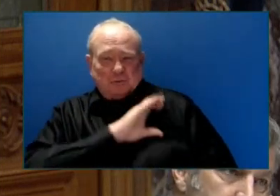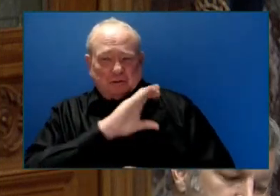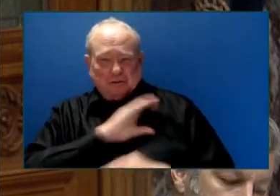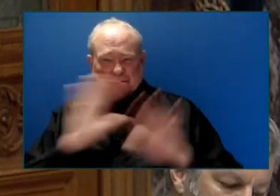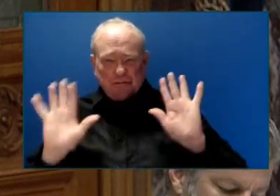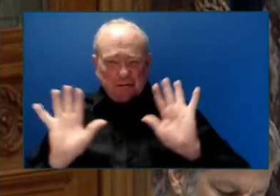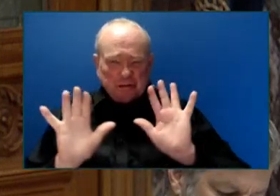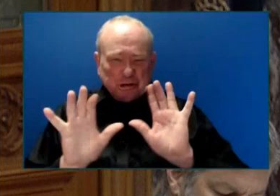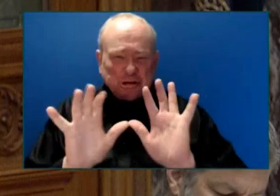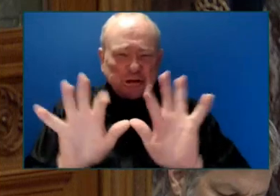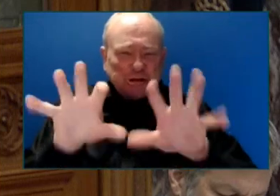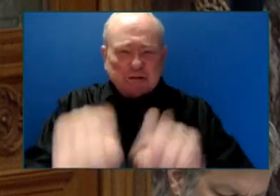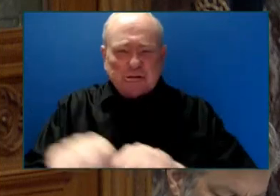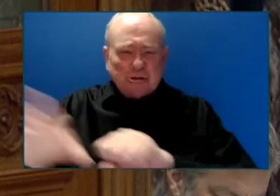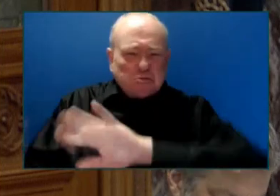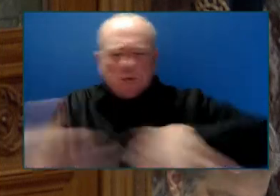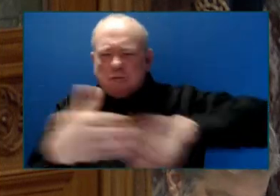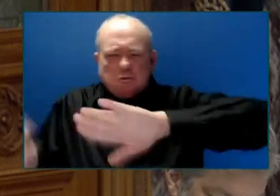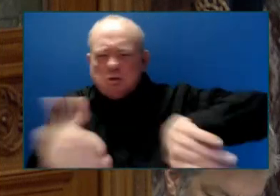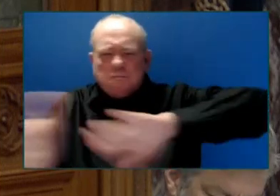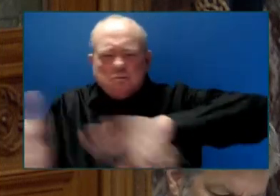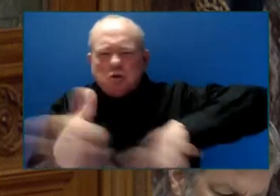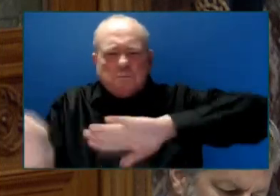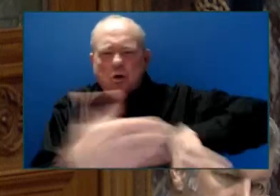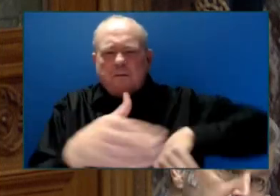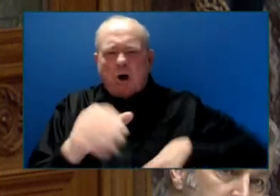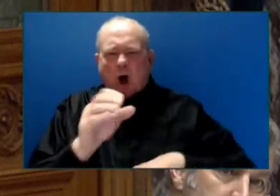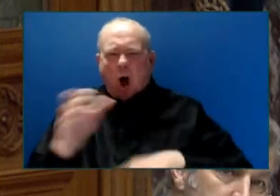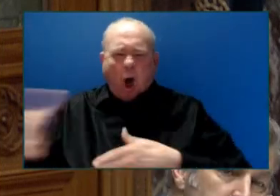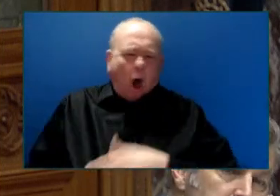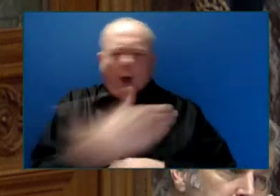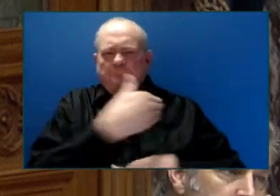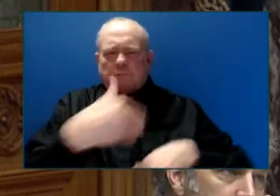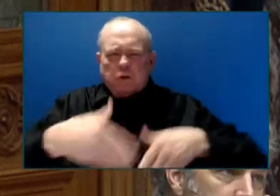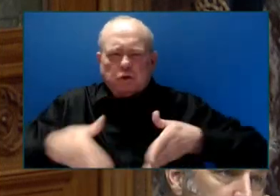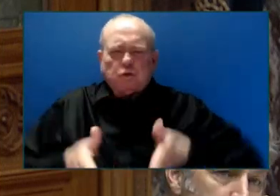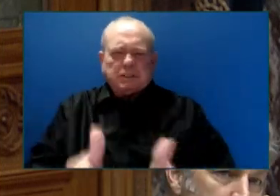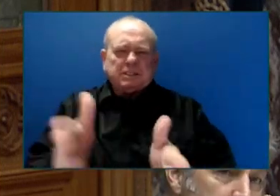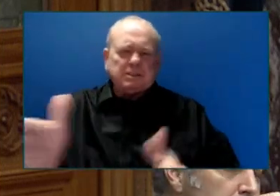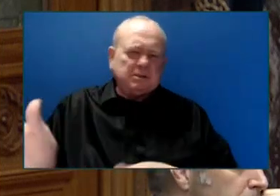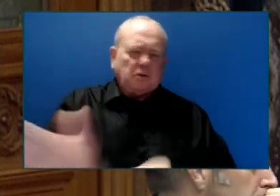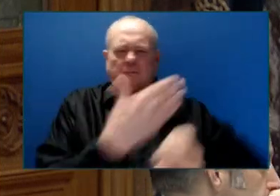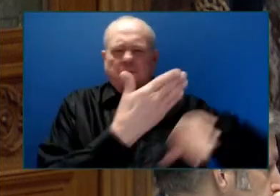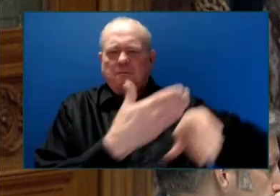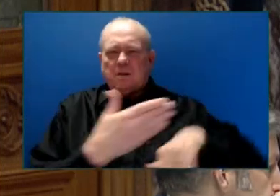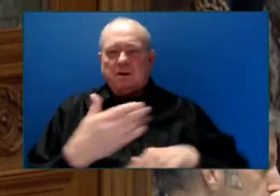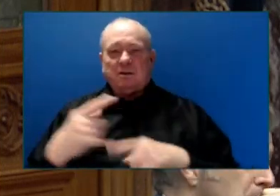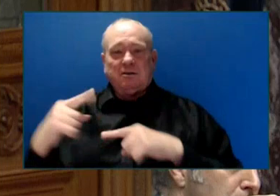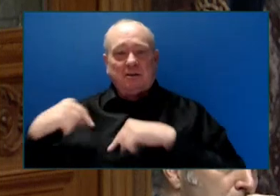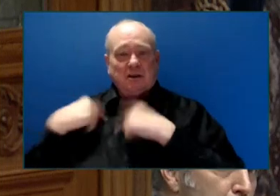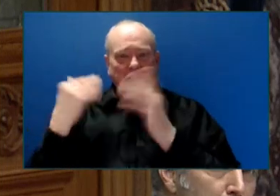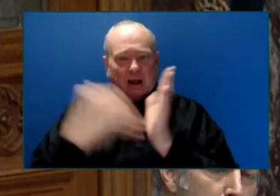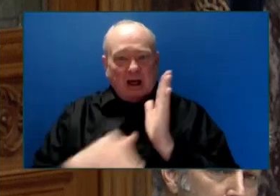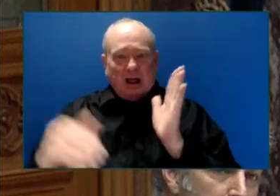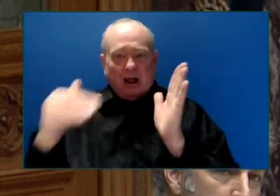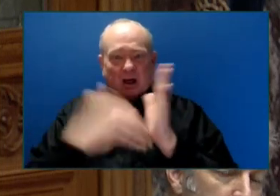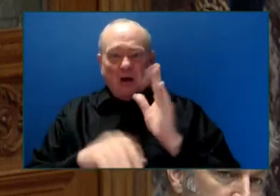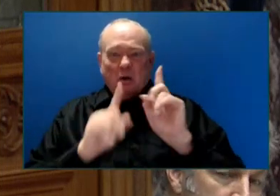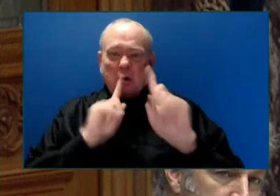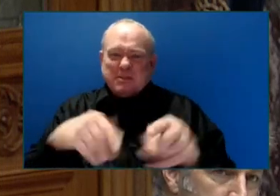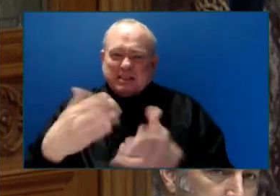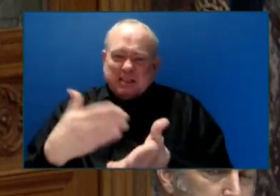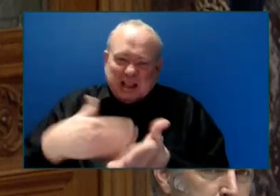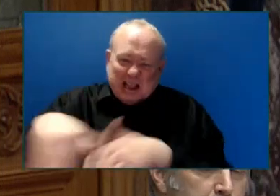for years, and over and over again the response has been to clear the streets, and it's gotten us nowhere. There are already